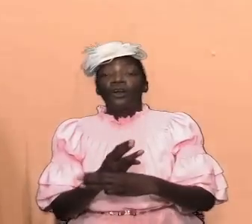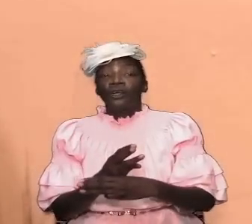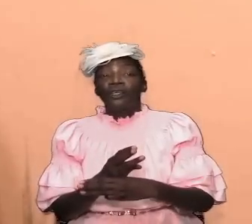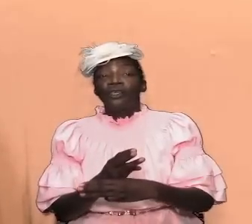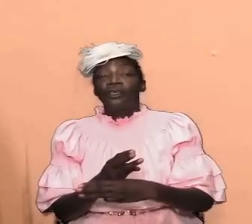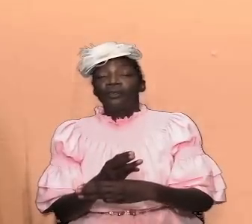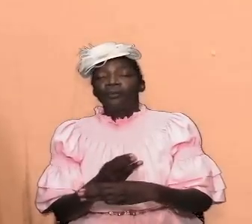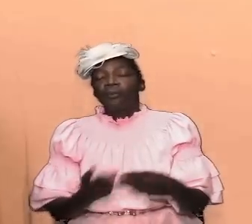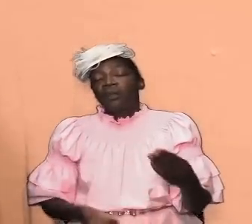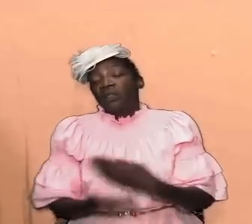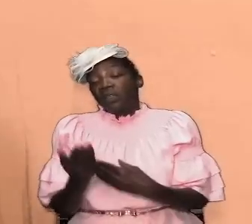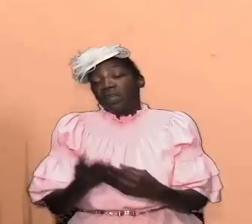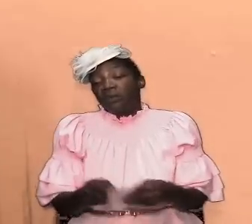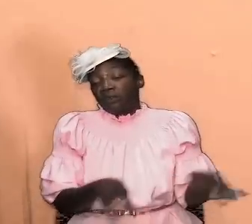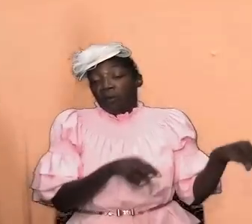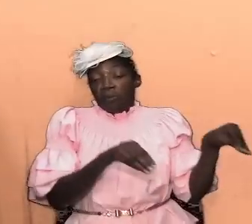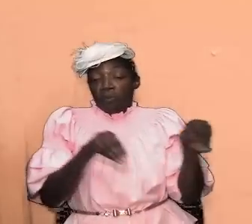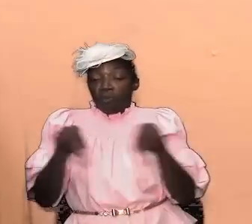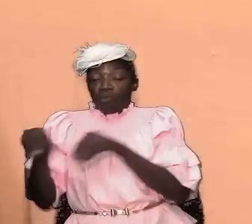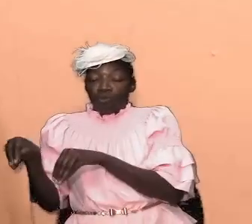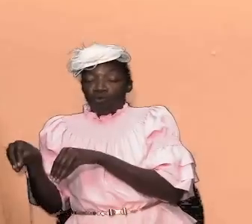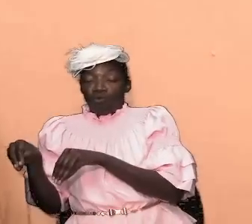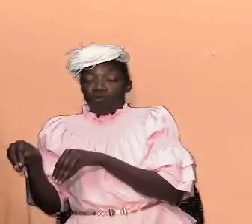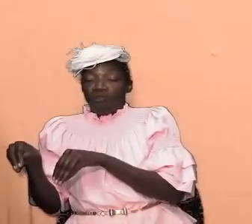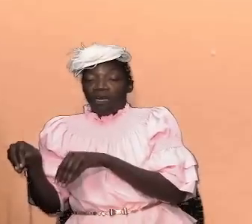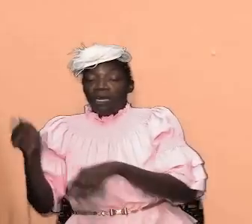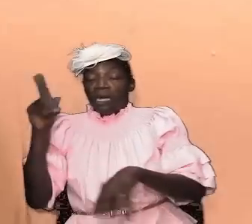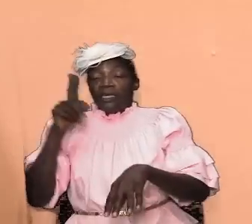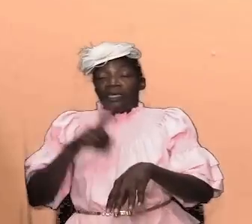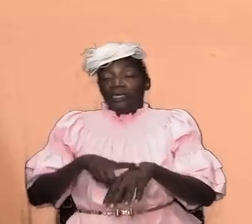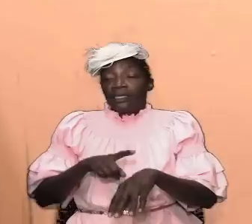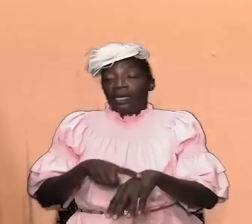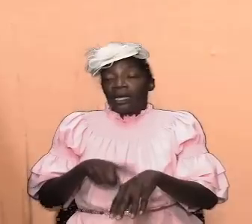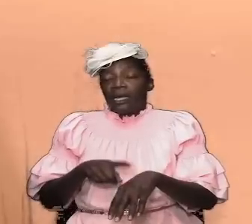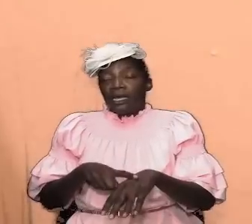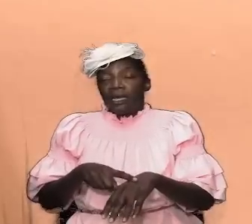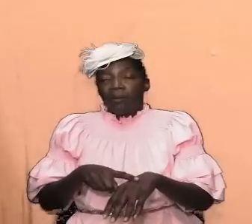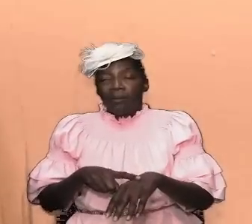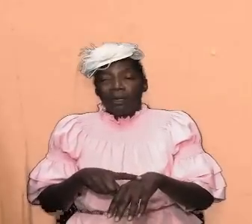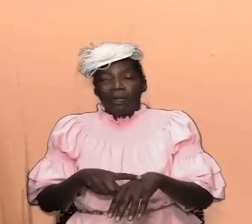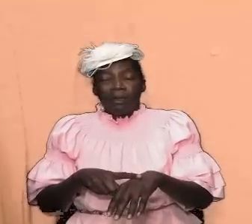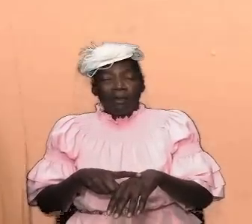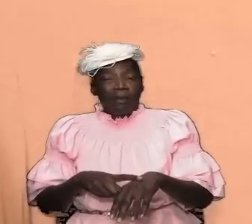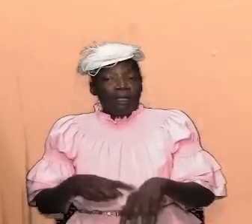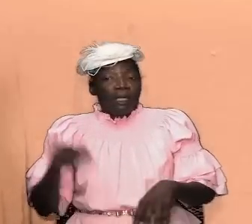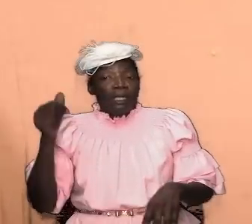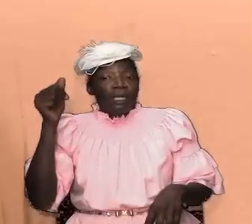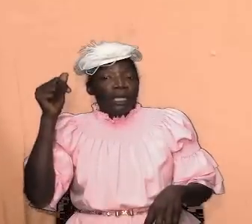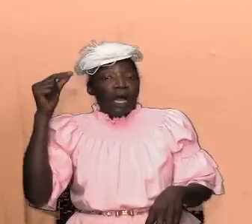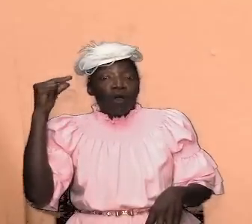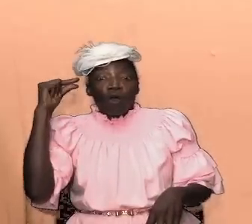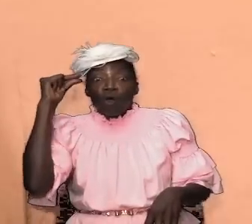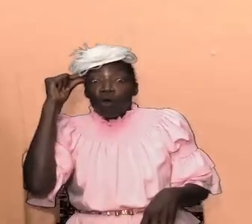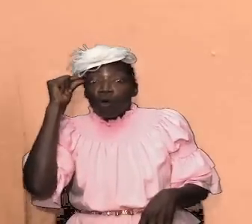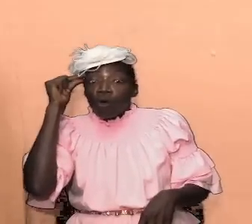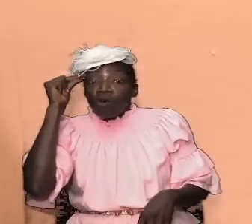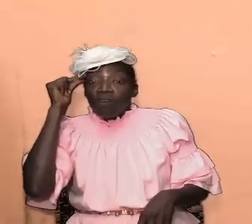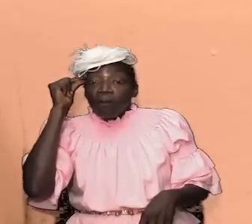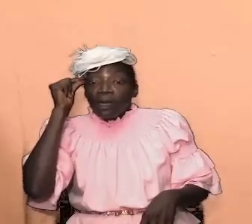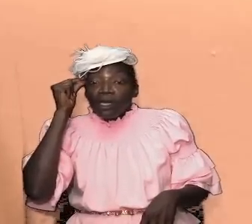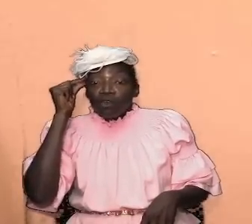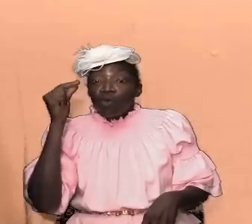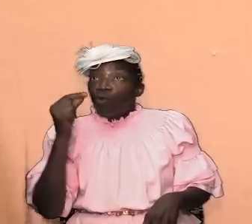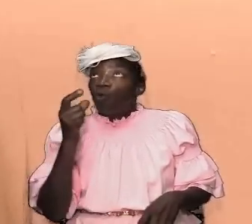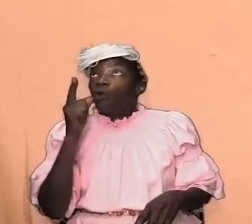there is a shift and the era is such that heads of government and folks who we would look to for